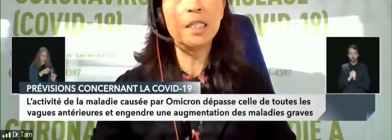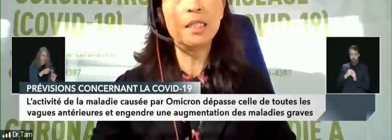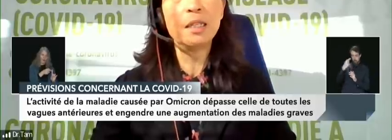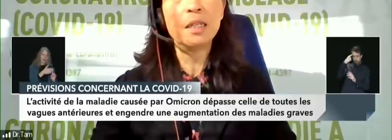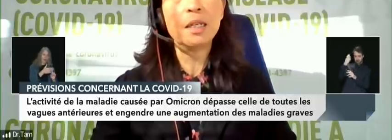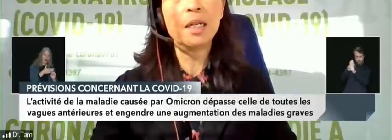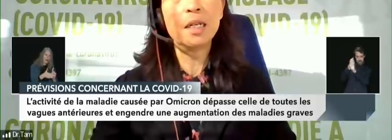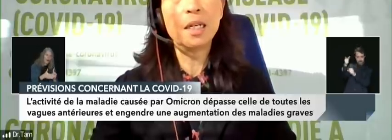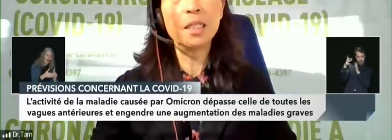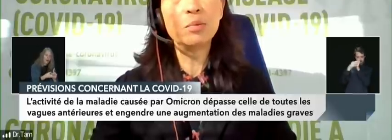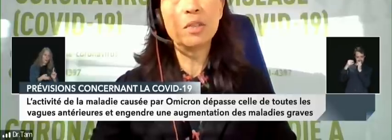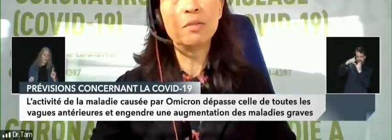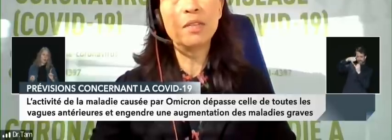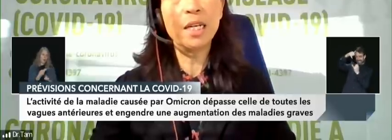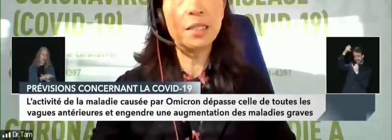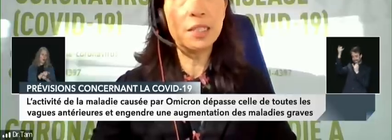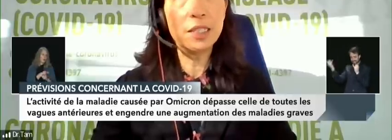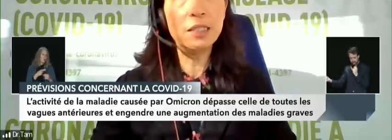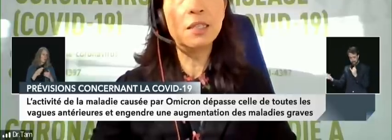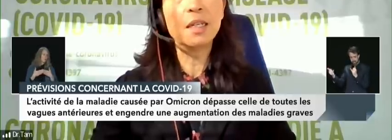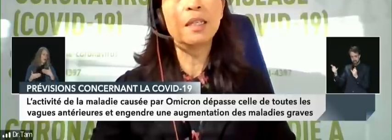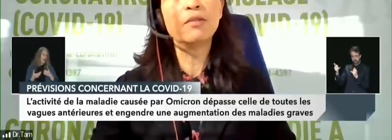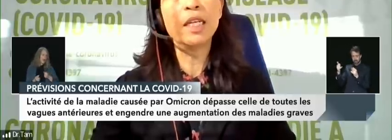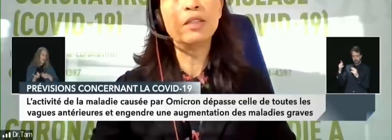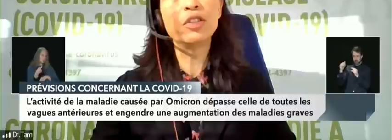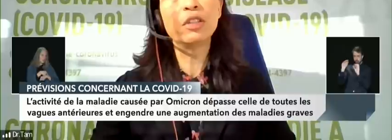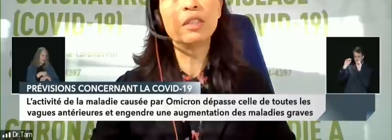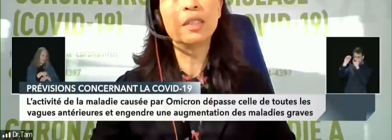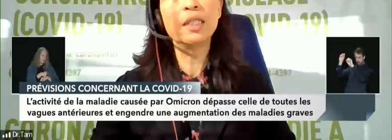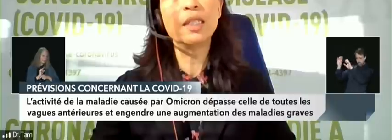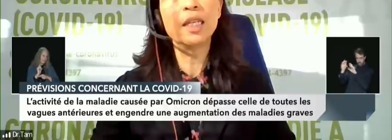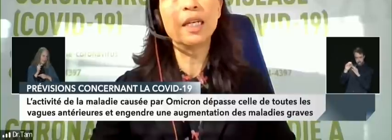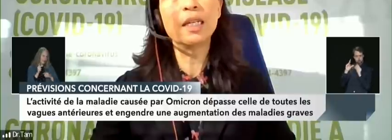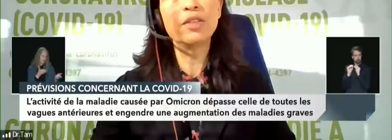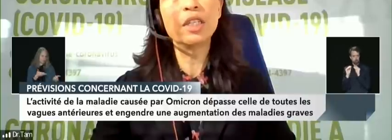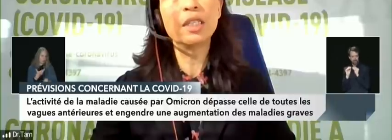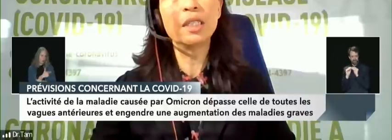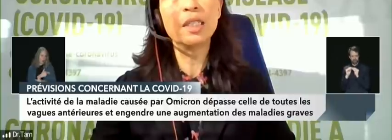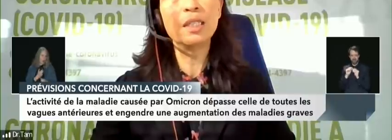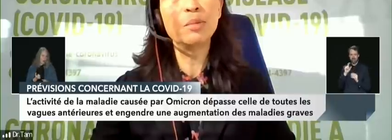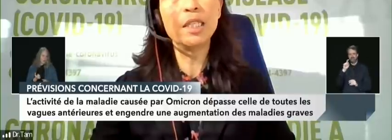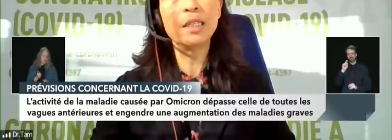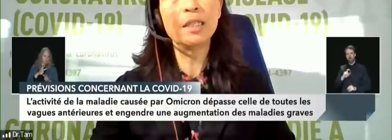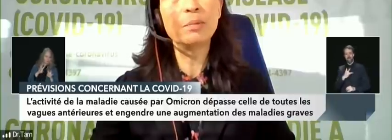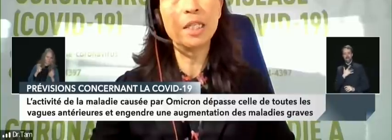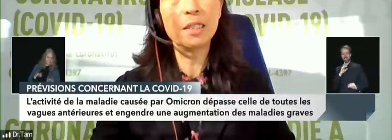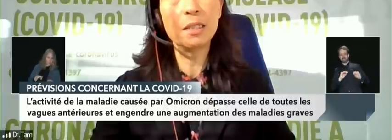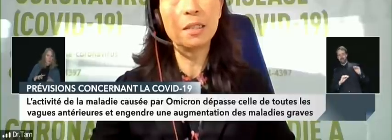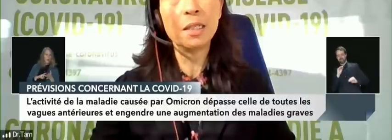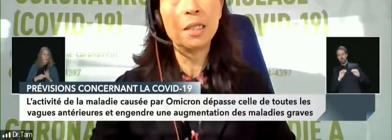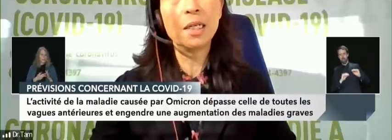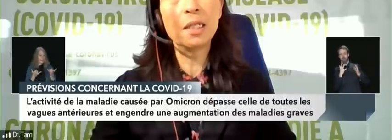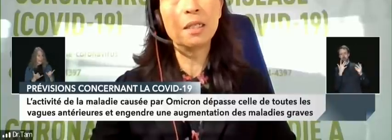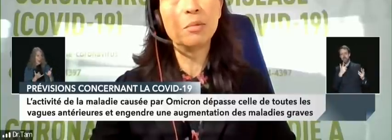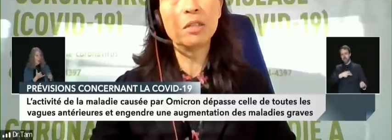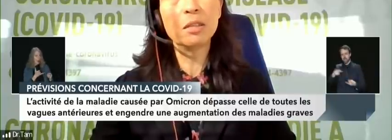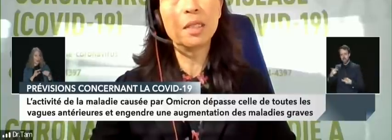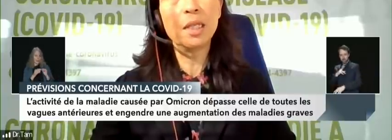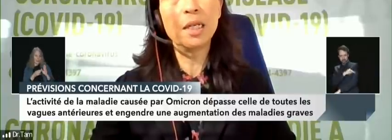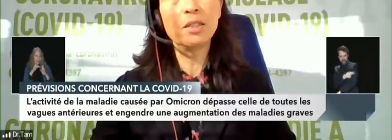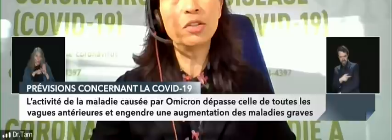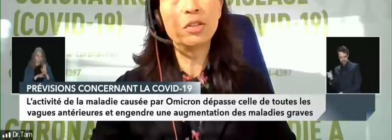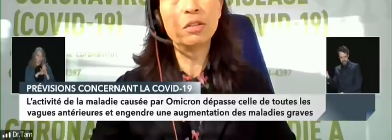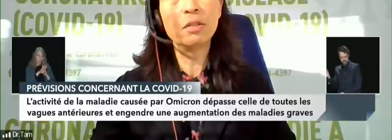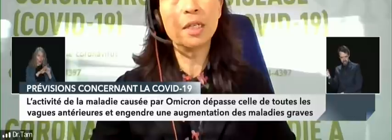completely aligned with reality and the range so you're seeing that uncertainty being depicted I think the